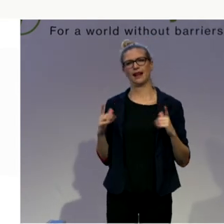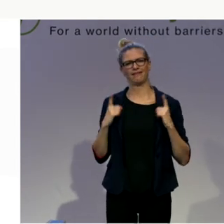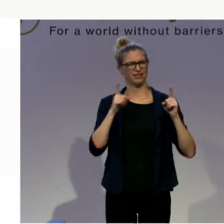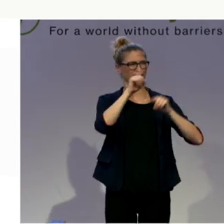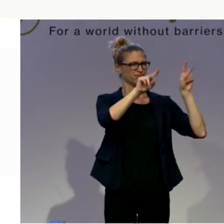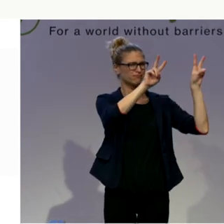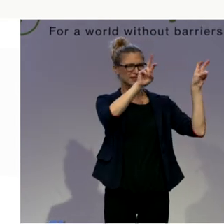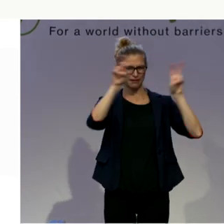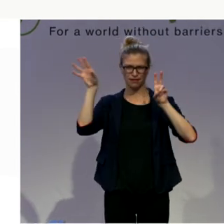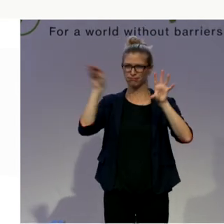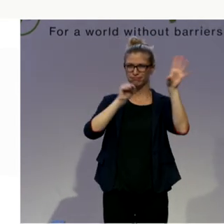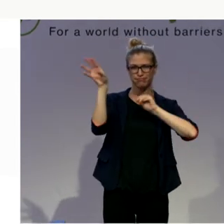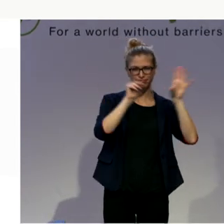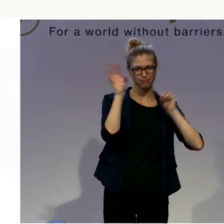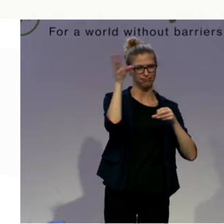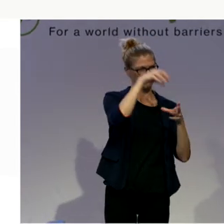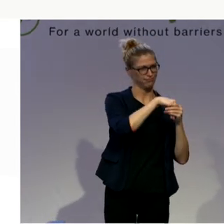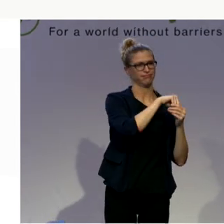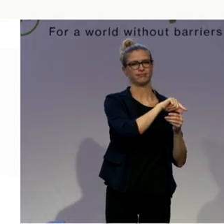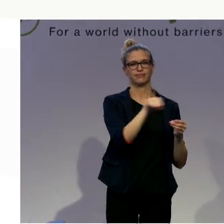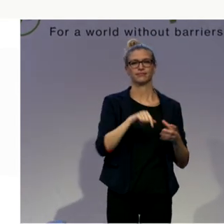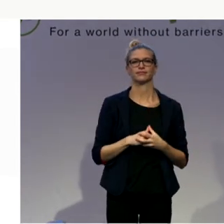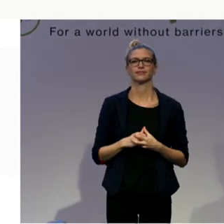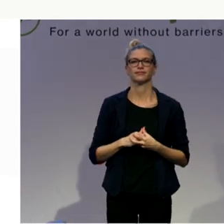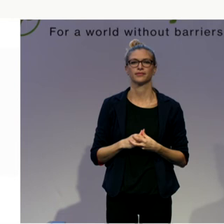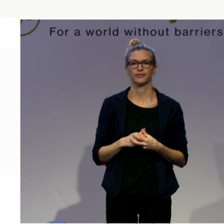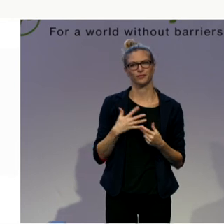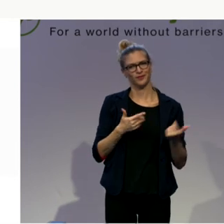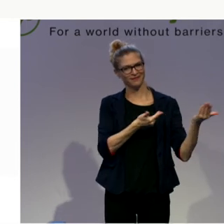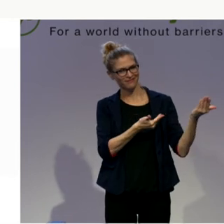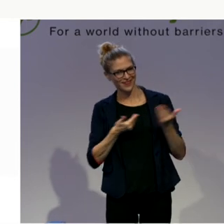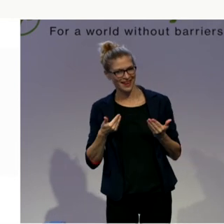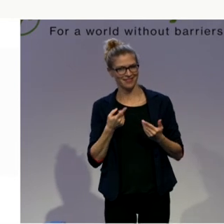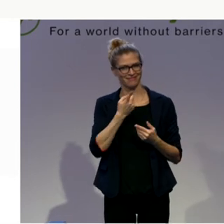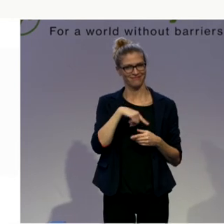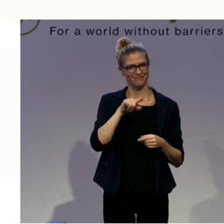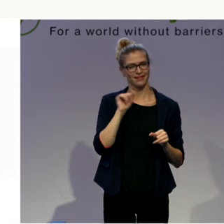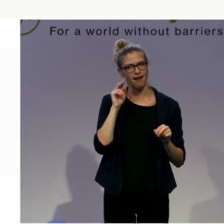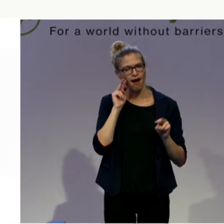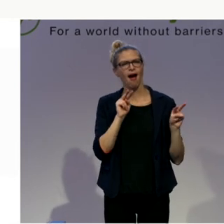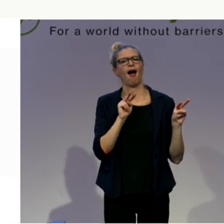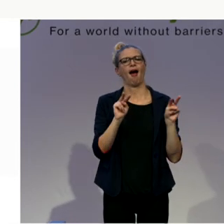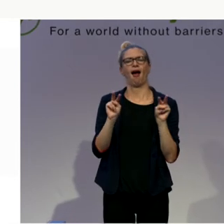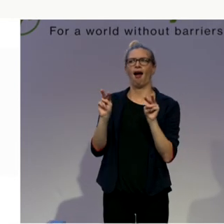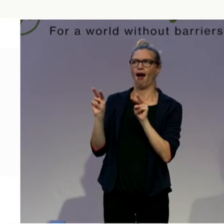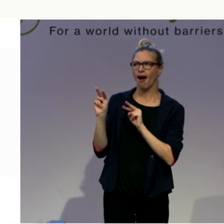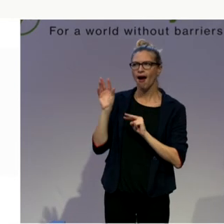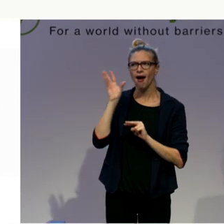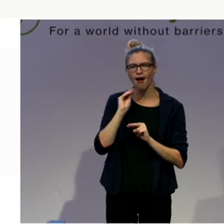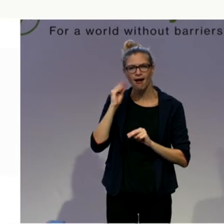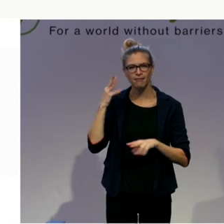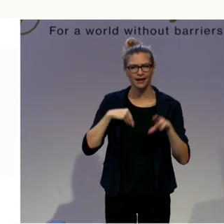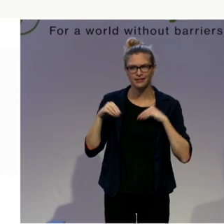now to invite you to experience and enjoy this performance. And I will try to be kind of